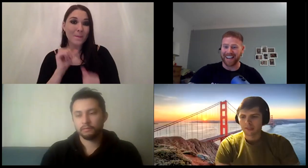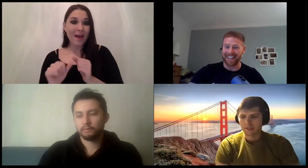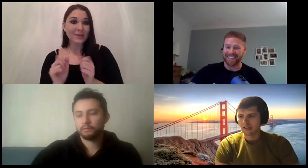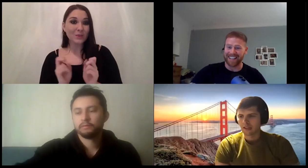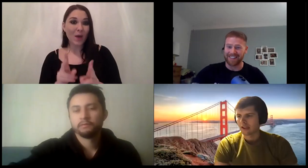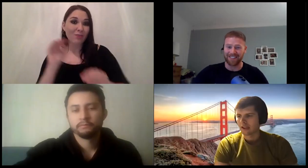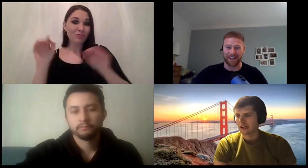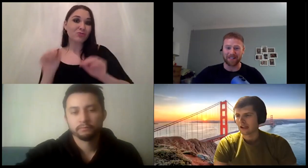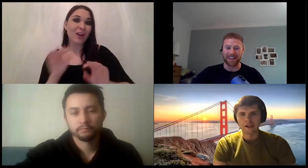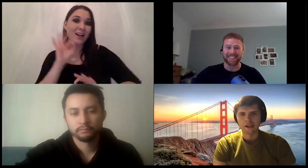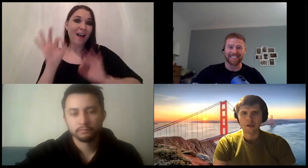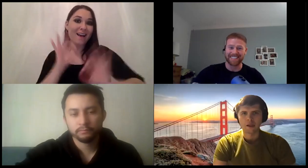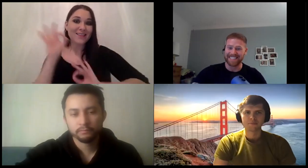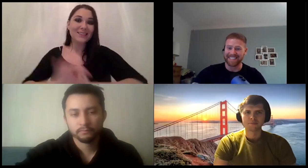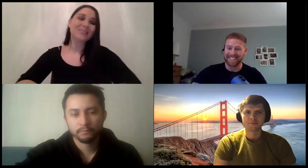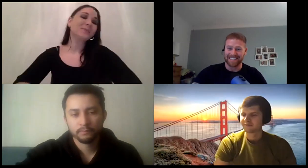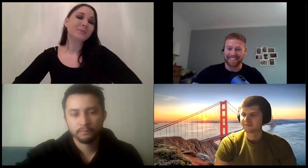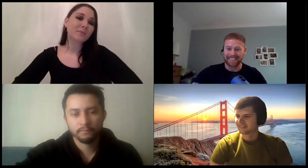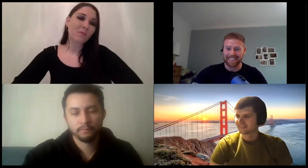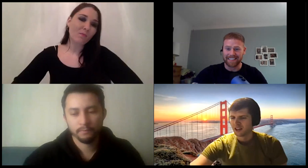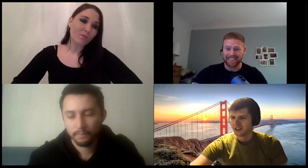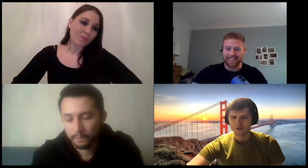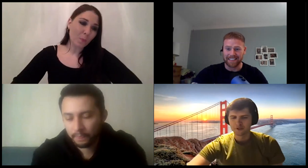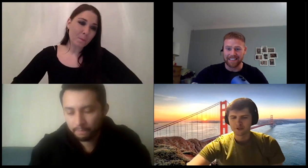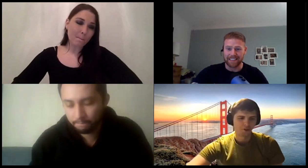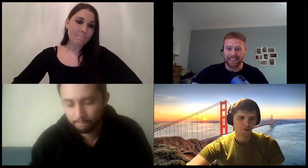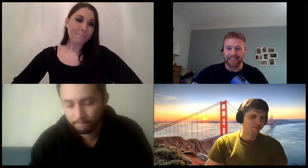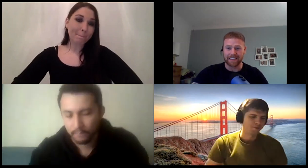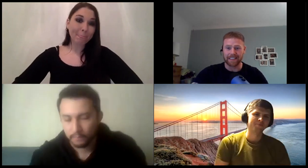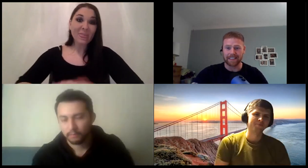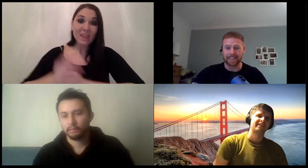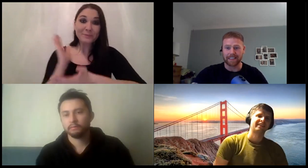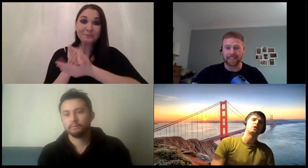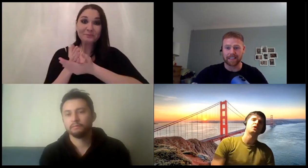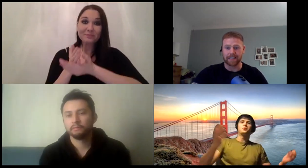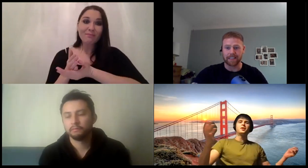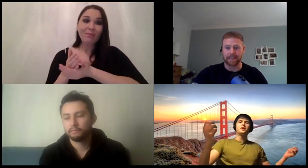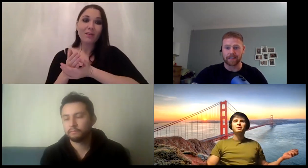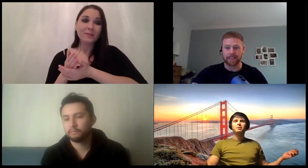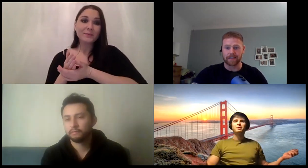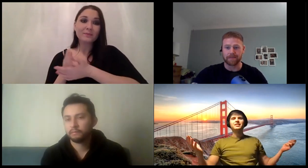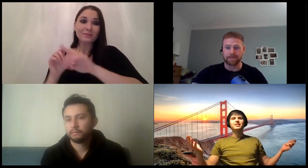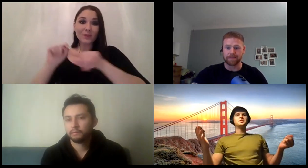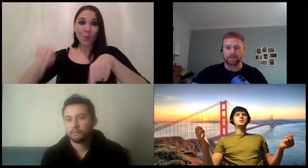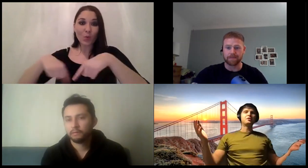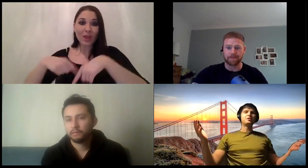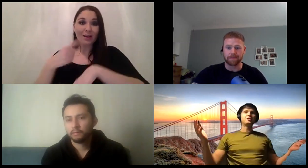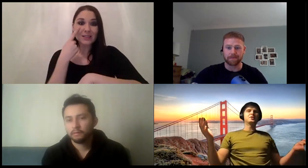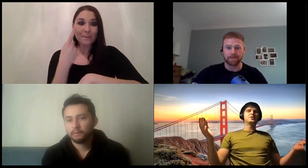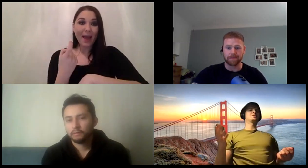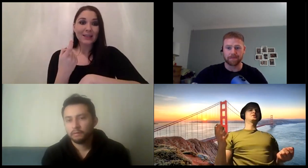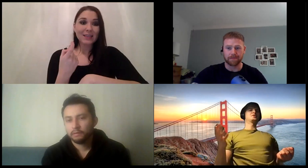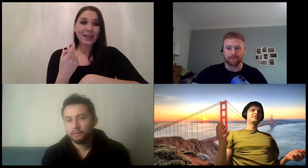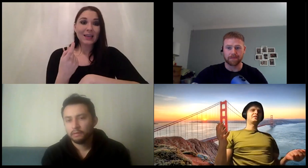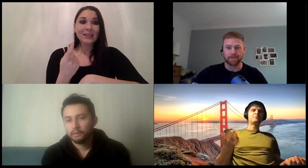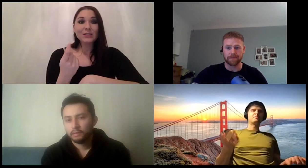ask ask that group that request for sure um so we're expecting one of your father soon so